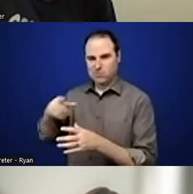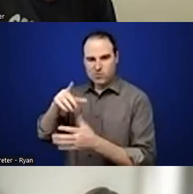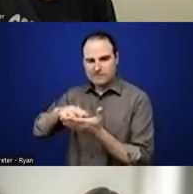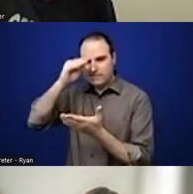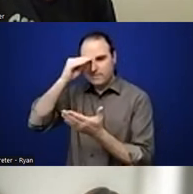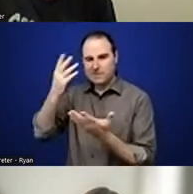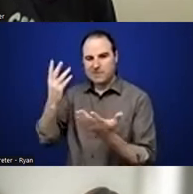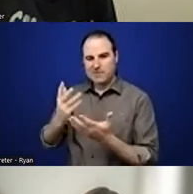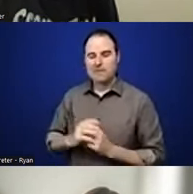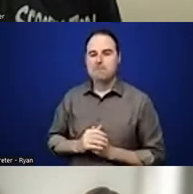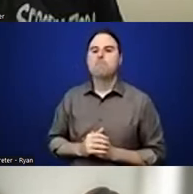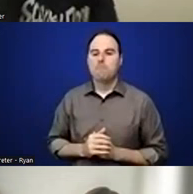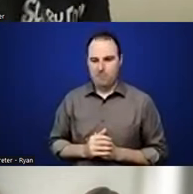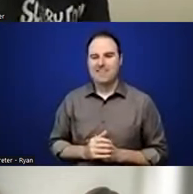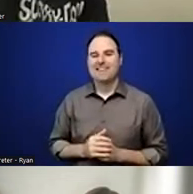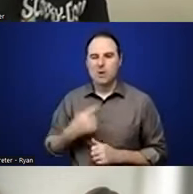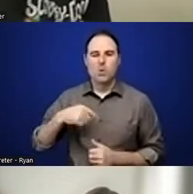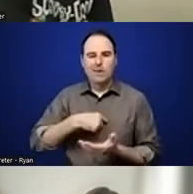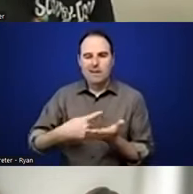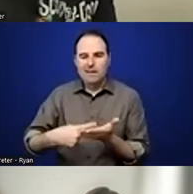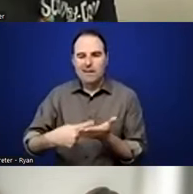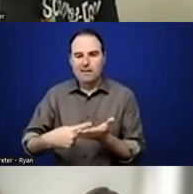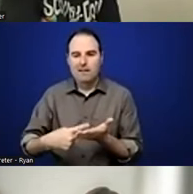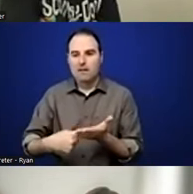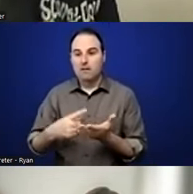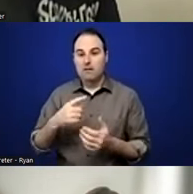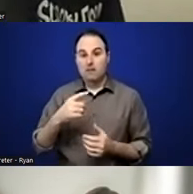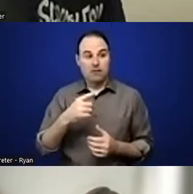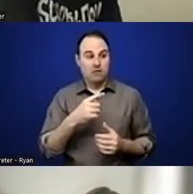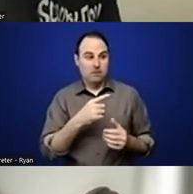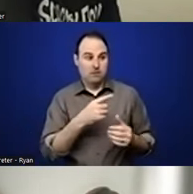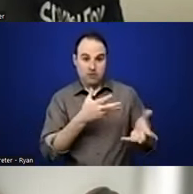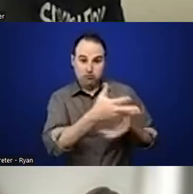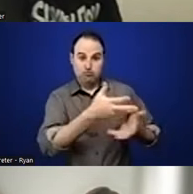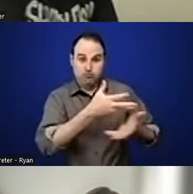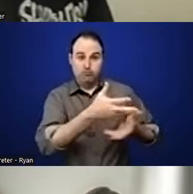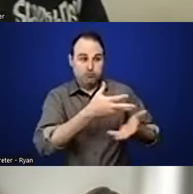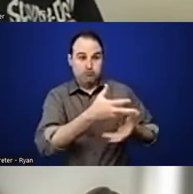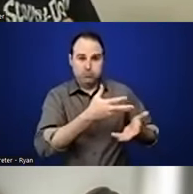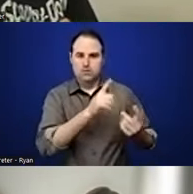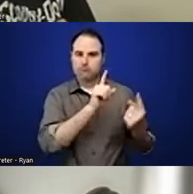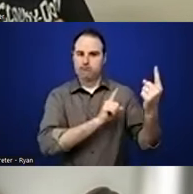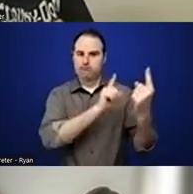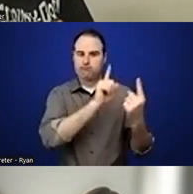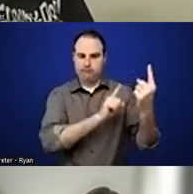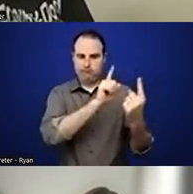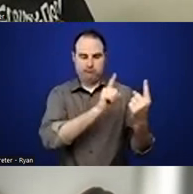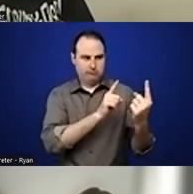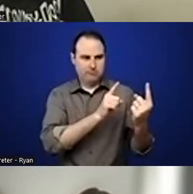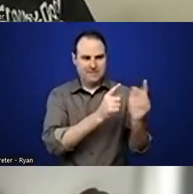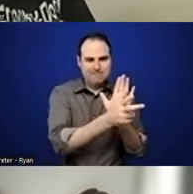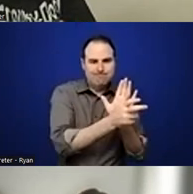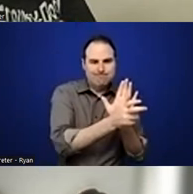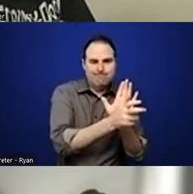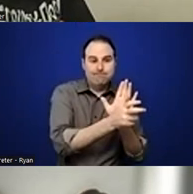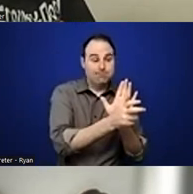connection that we make in an oral history interview and invite audiences then into that relationship, which I think, Mark, you're doing so effectively